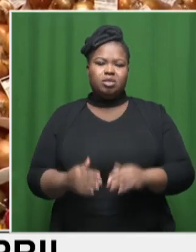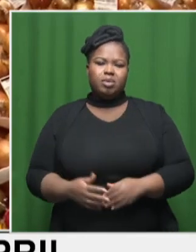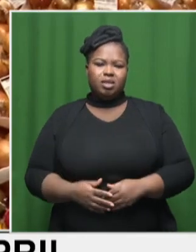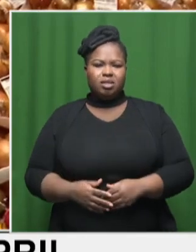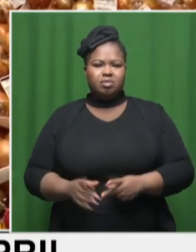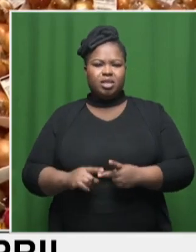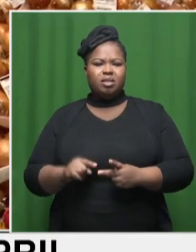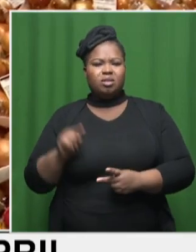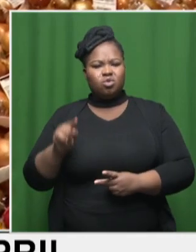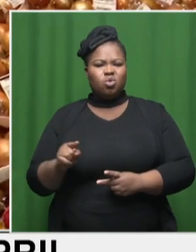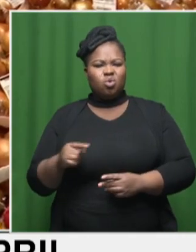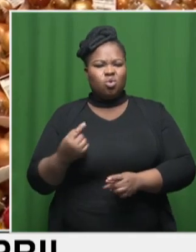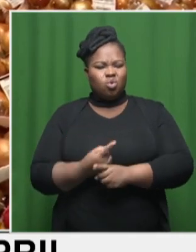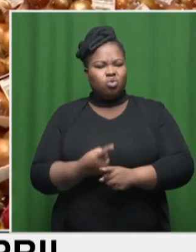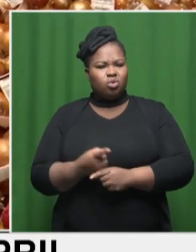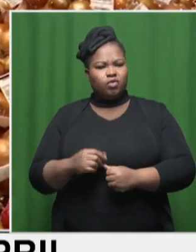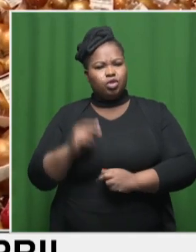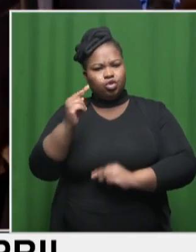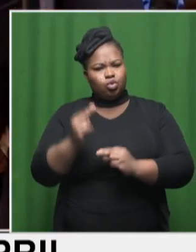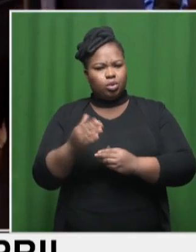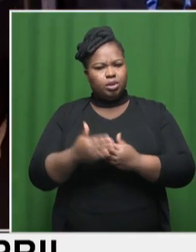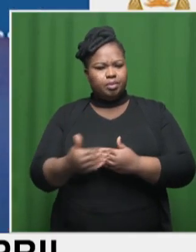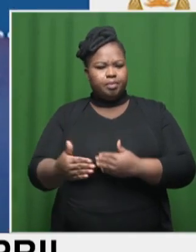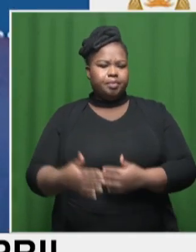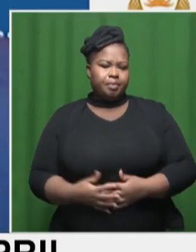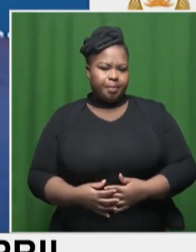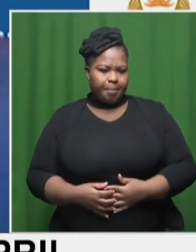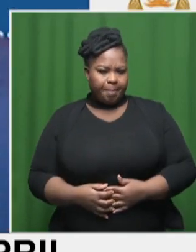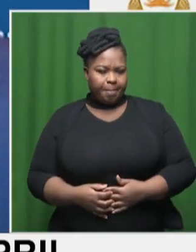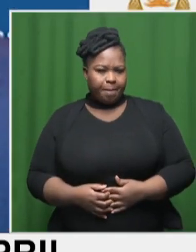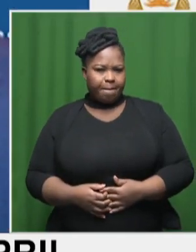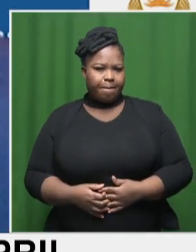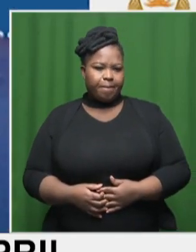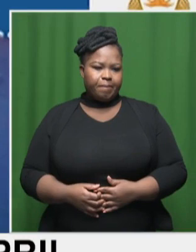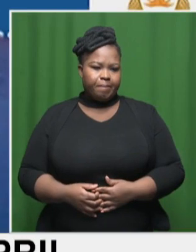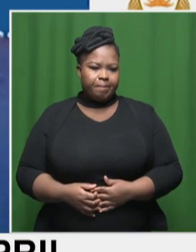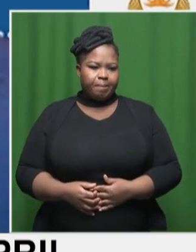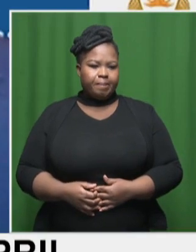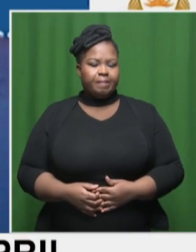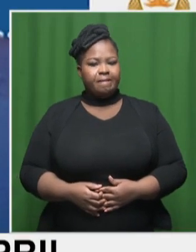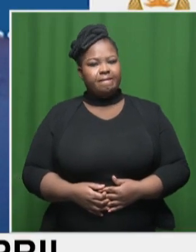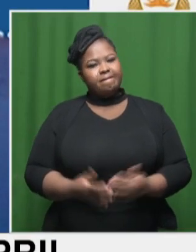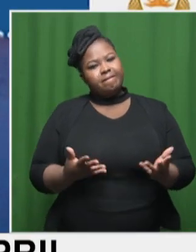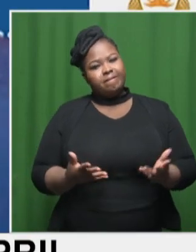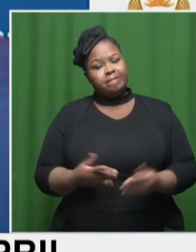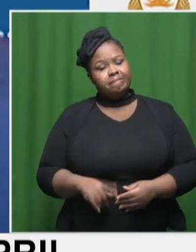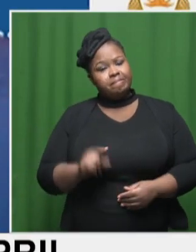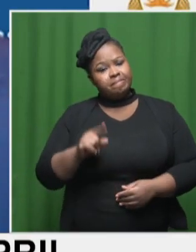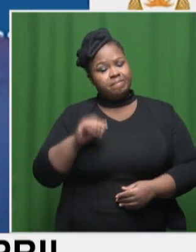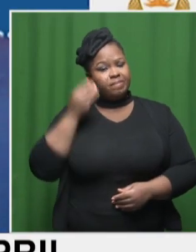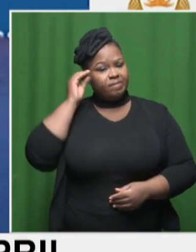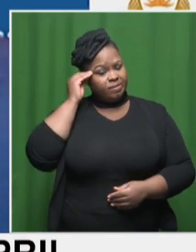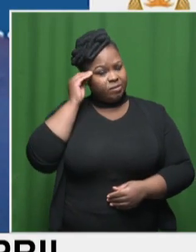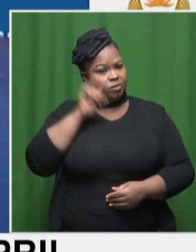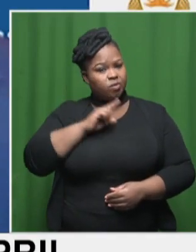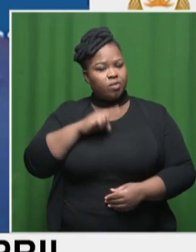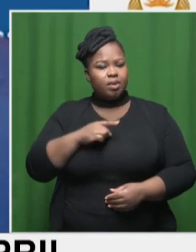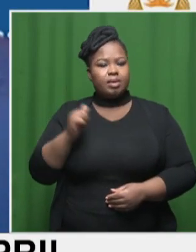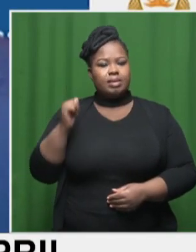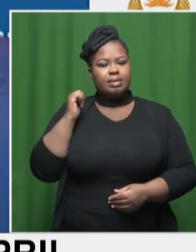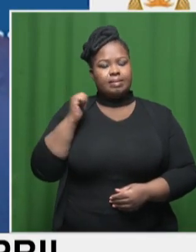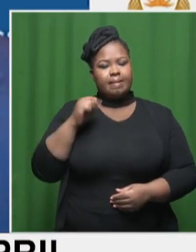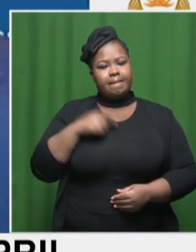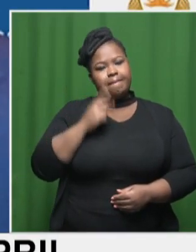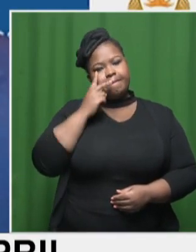would certainly assist, at least in the short term. And all of this, of course, very interesting, because, you know, I was watching yesterday